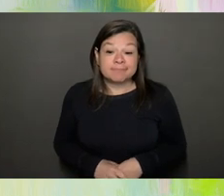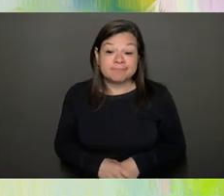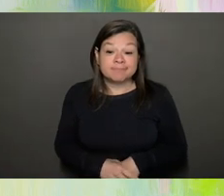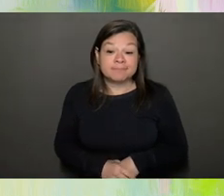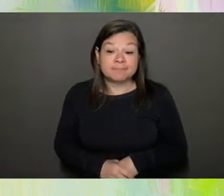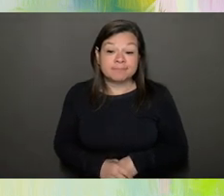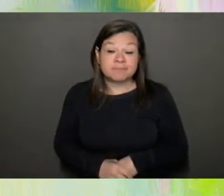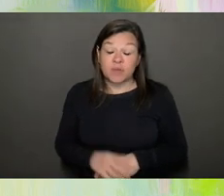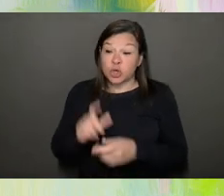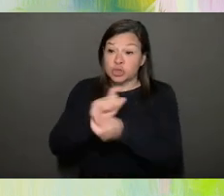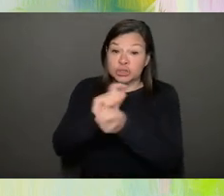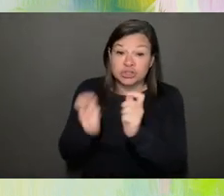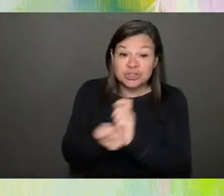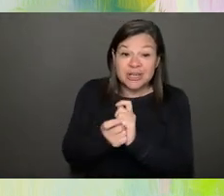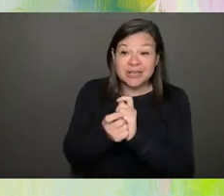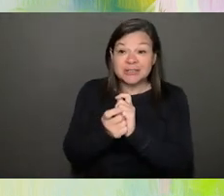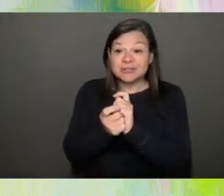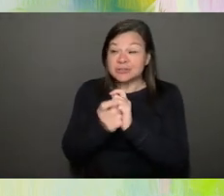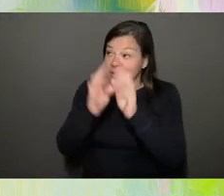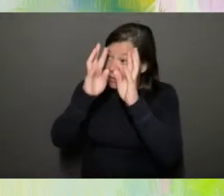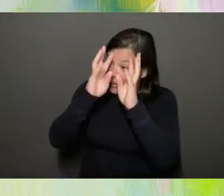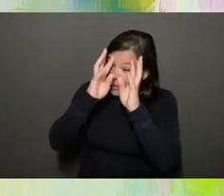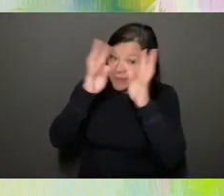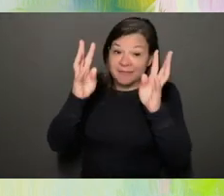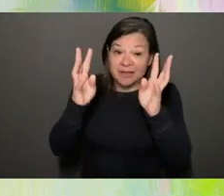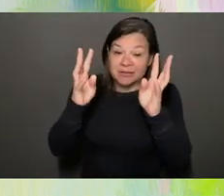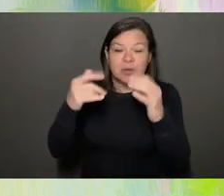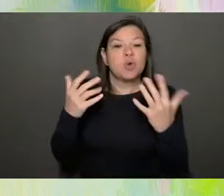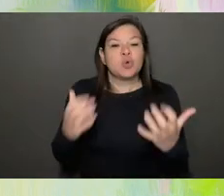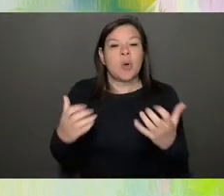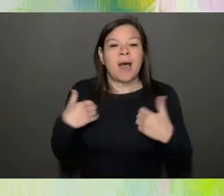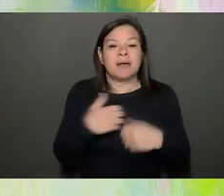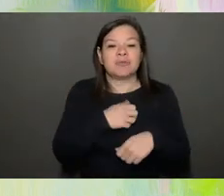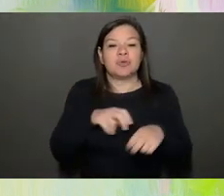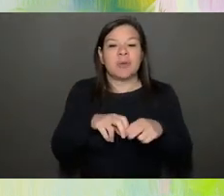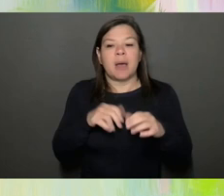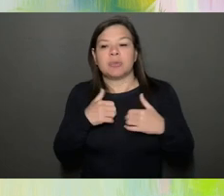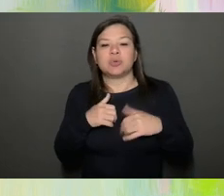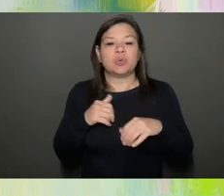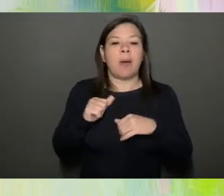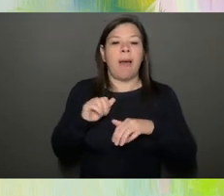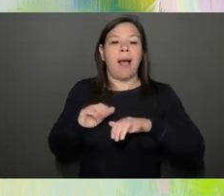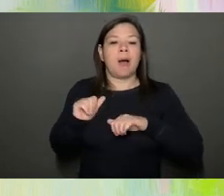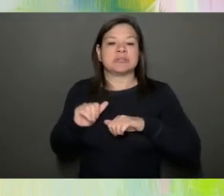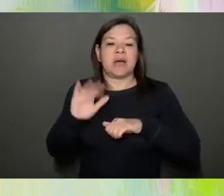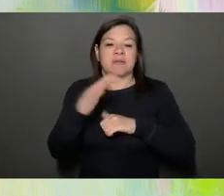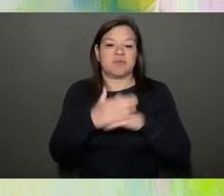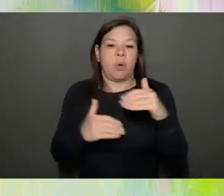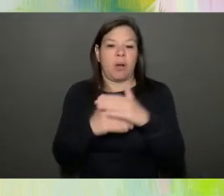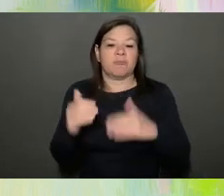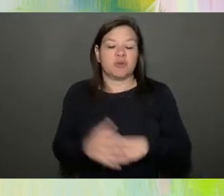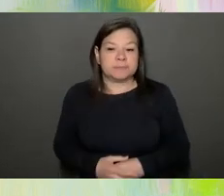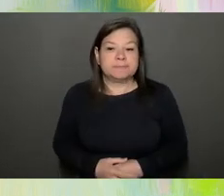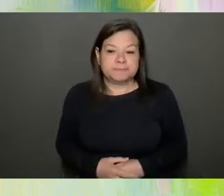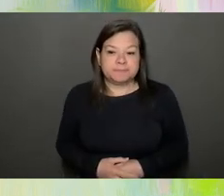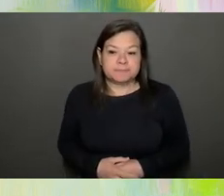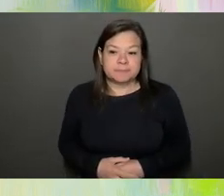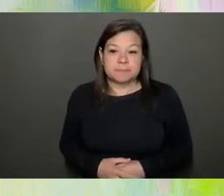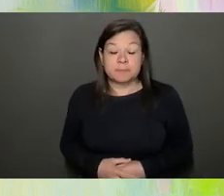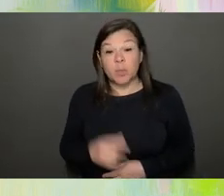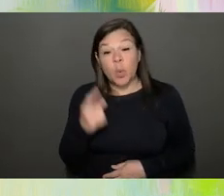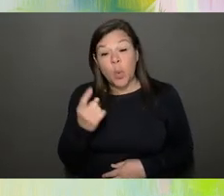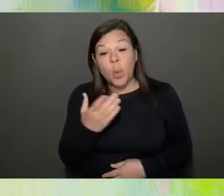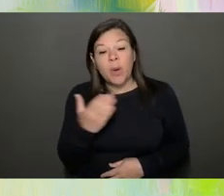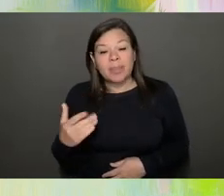innovation, you have to be willing to step outside of what's comfortable. I think one of the things we've realized